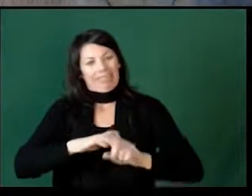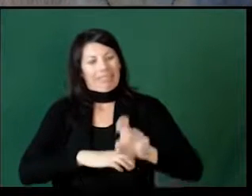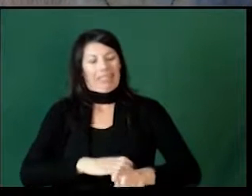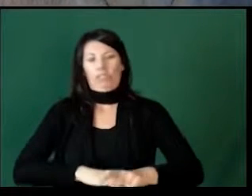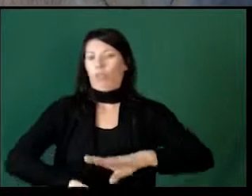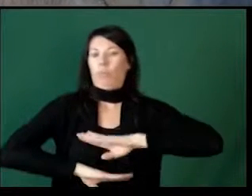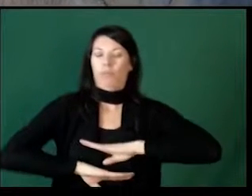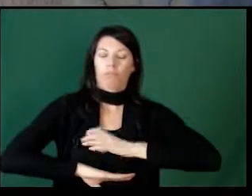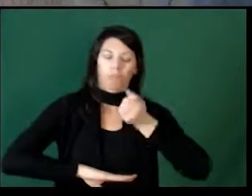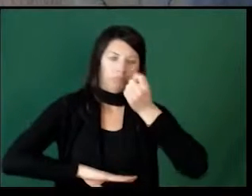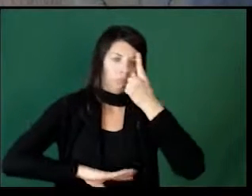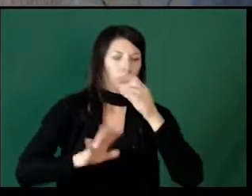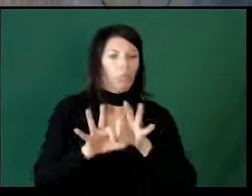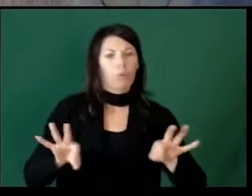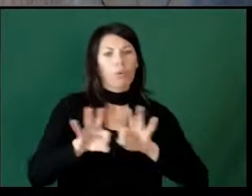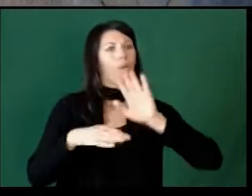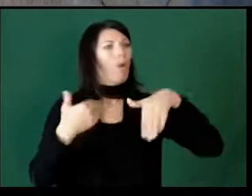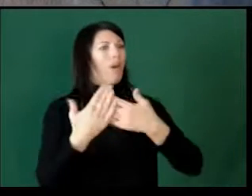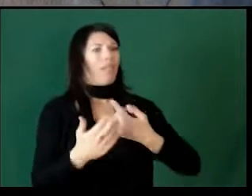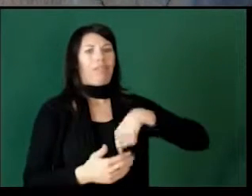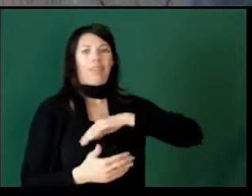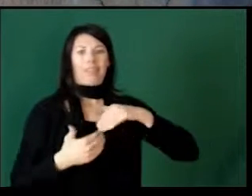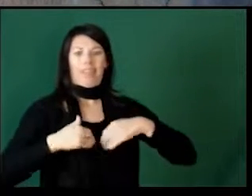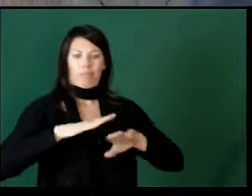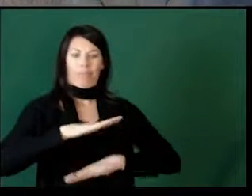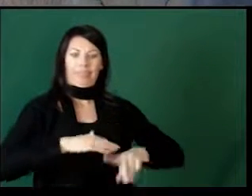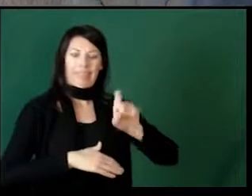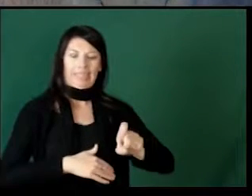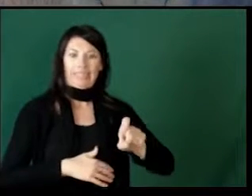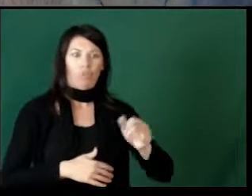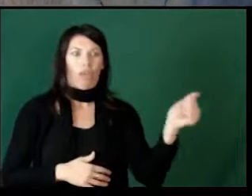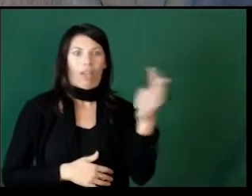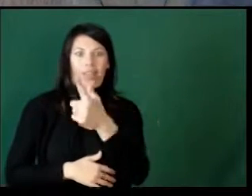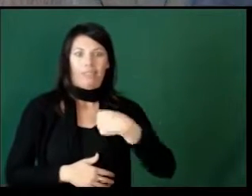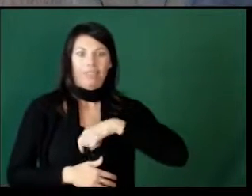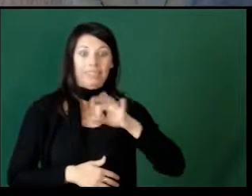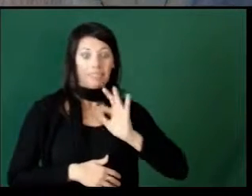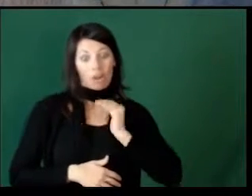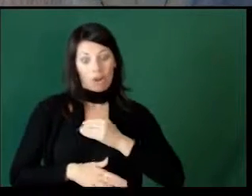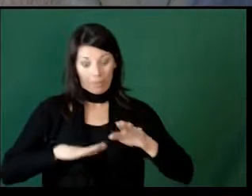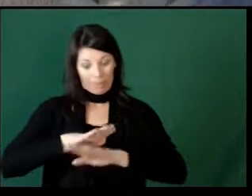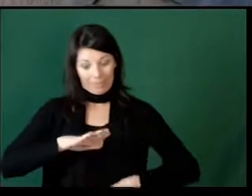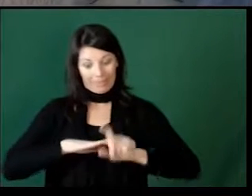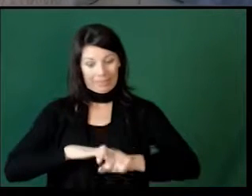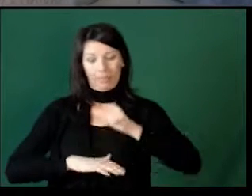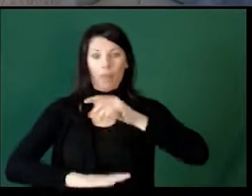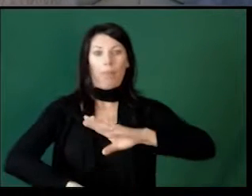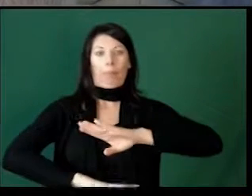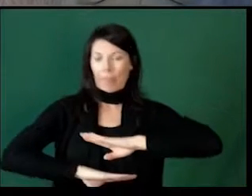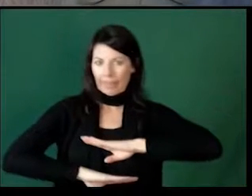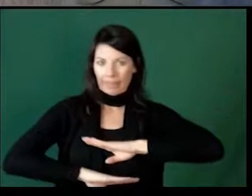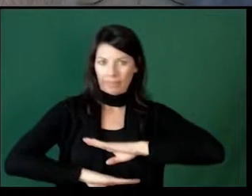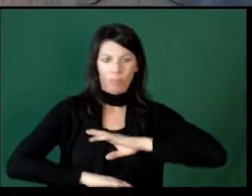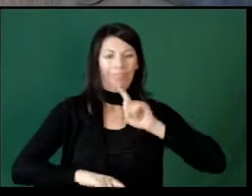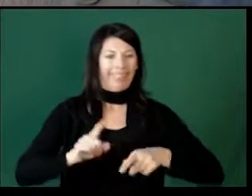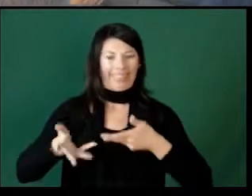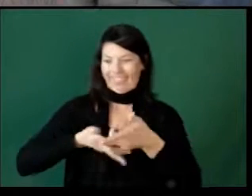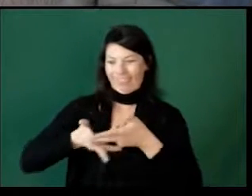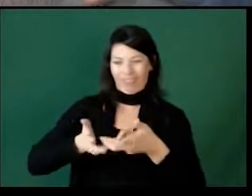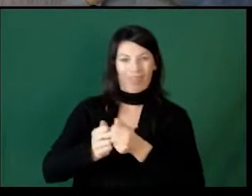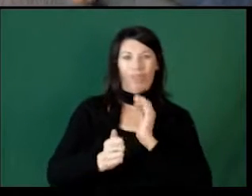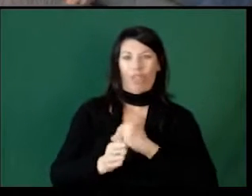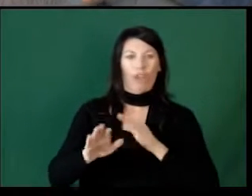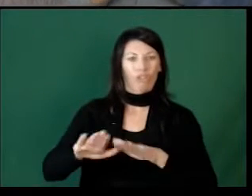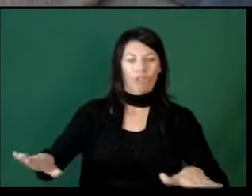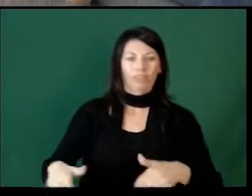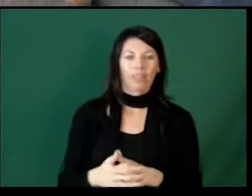being met. Again, those are so important. All of us have basic needs, and if we're not having our basic needs met, then we certainly